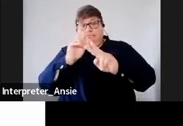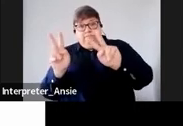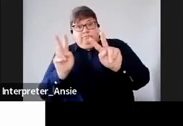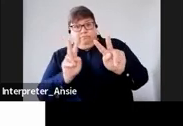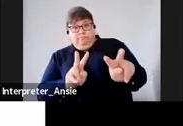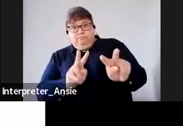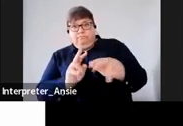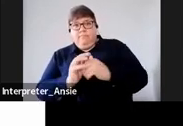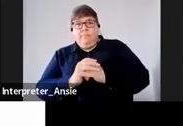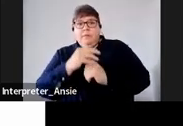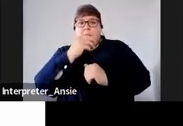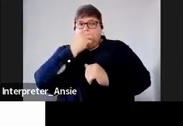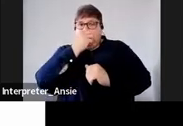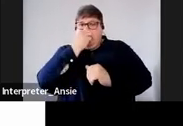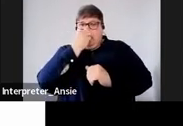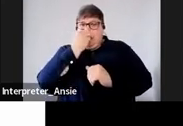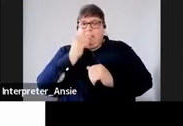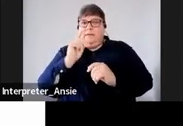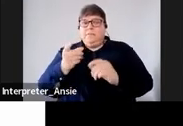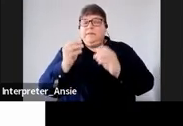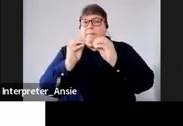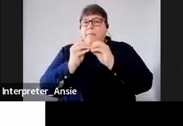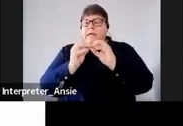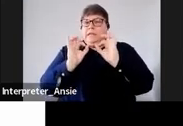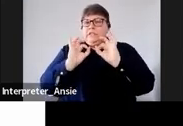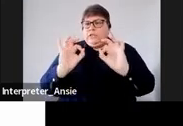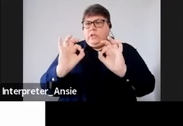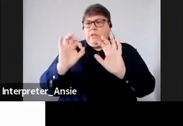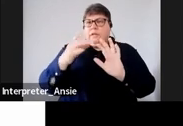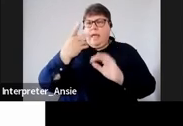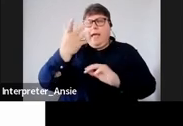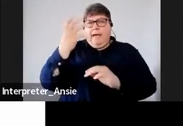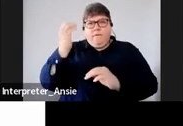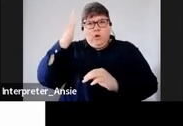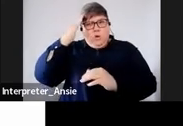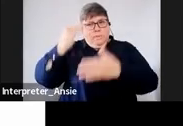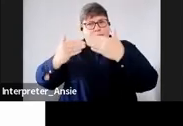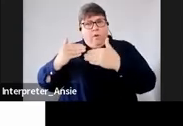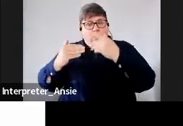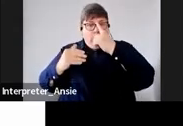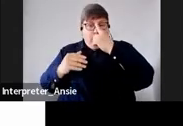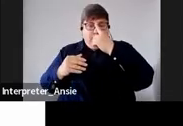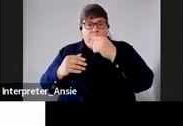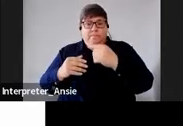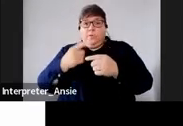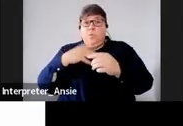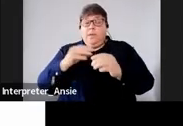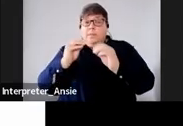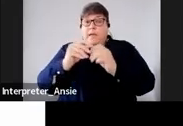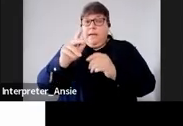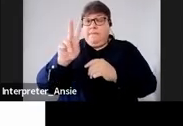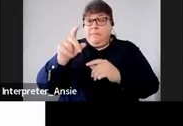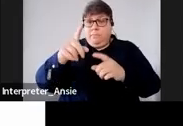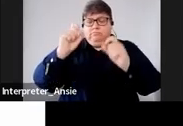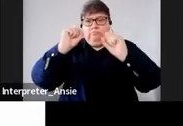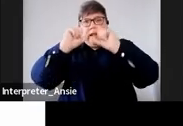is to provide certainty as you I would have already indicated so we want to provide certainty to you as a taxpayer you